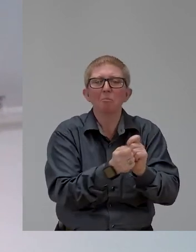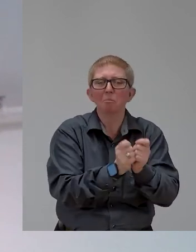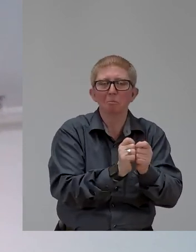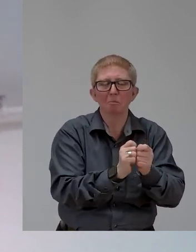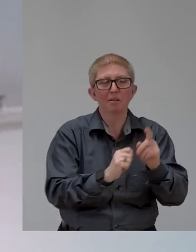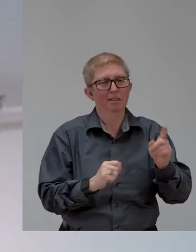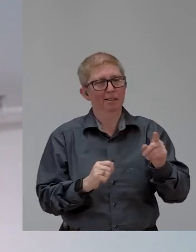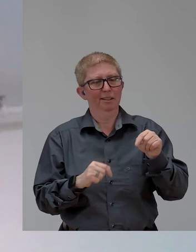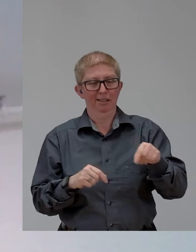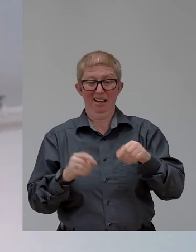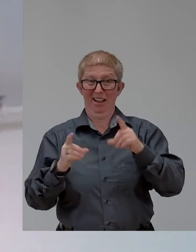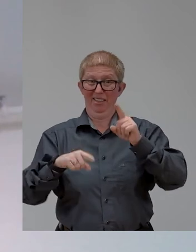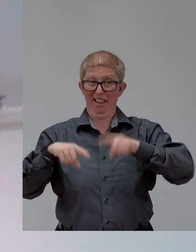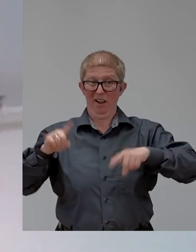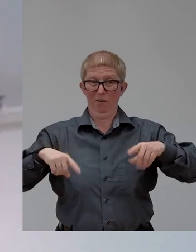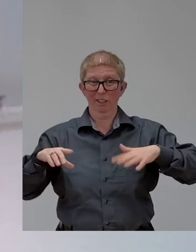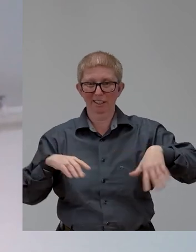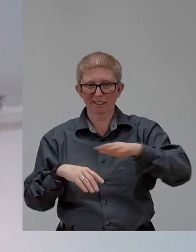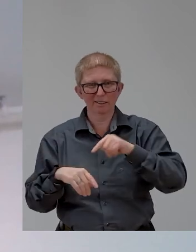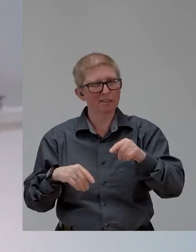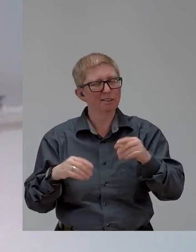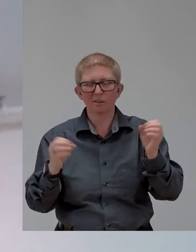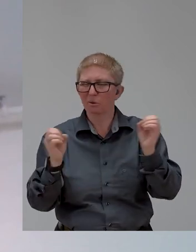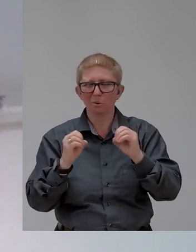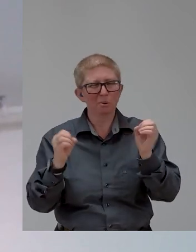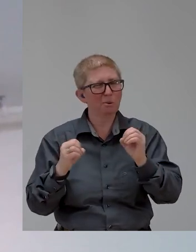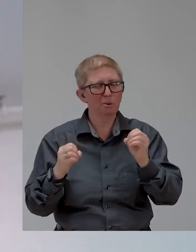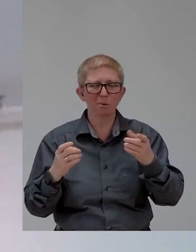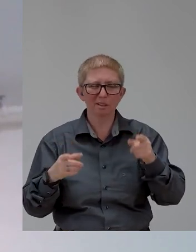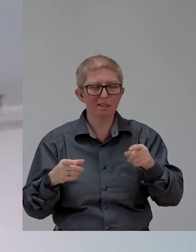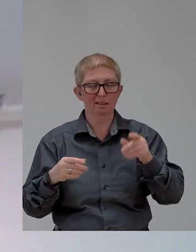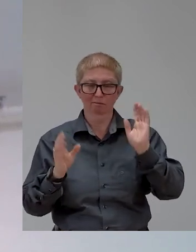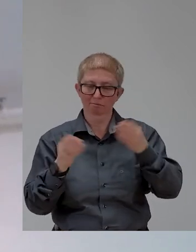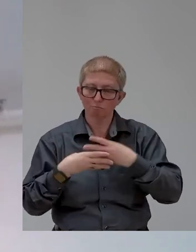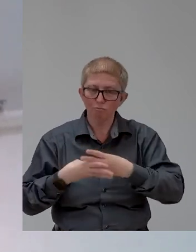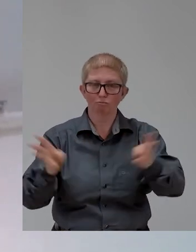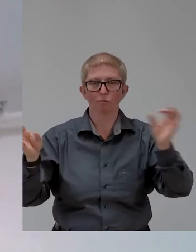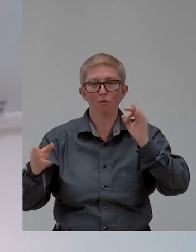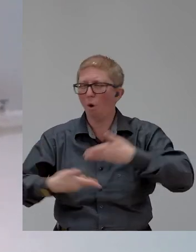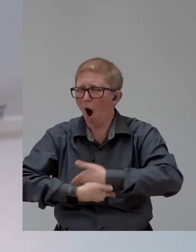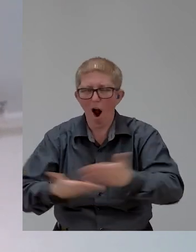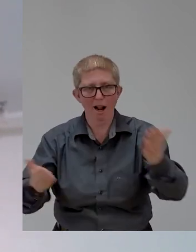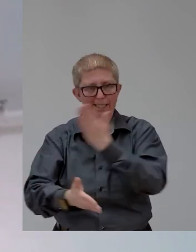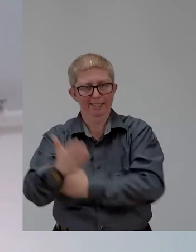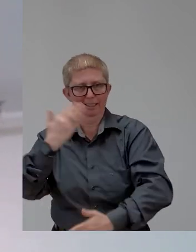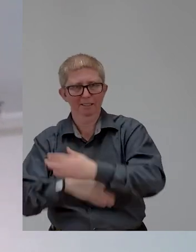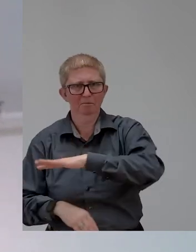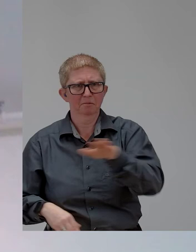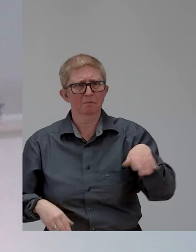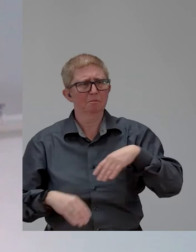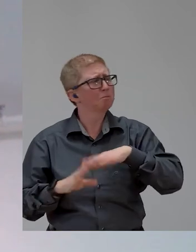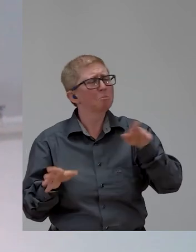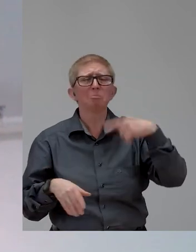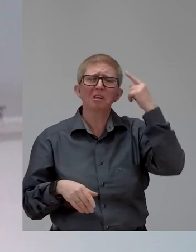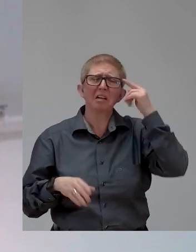word for disability, and I've seen that over and over again. We're going to include everyone, which is a great idea, oh, except for